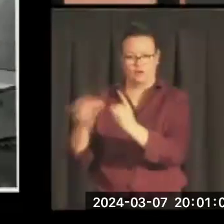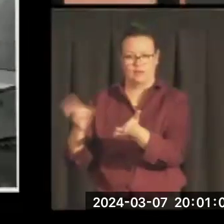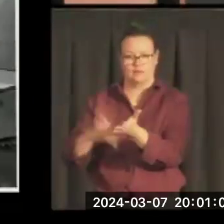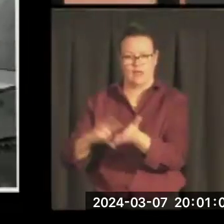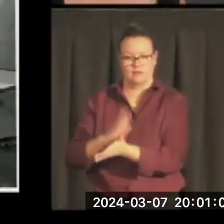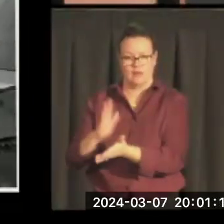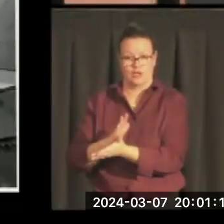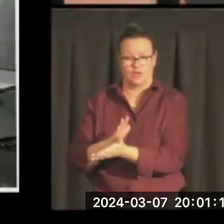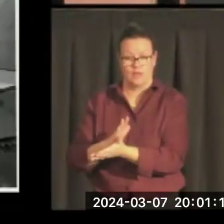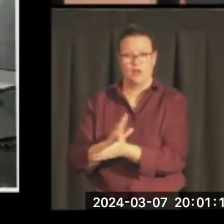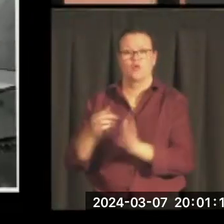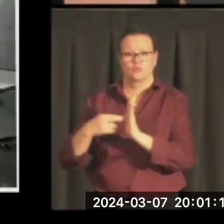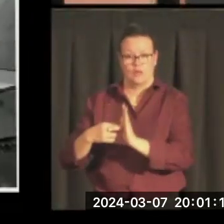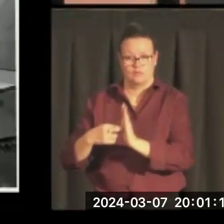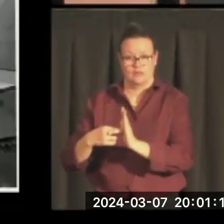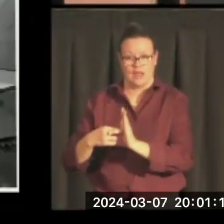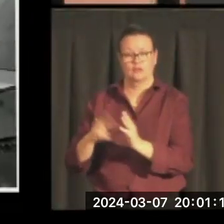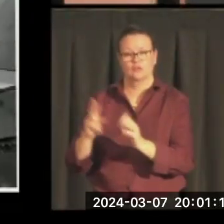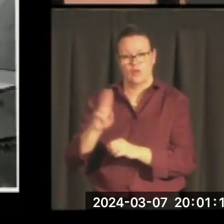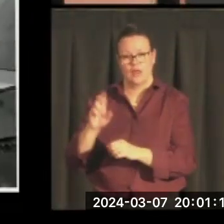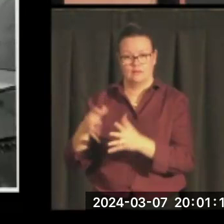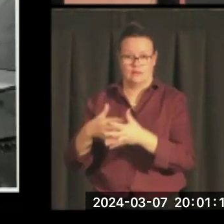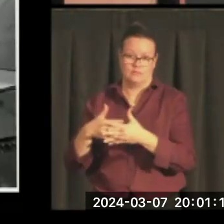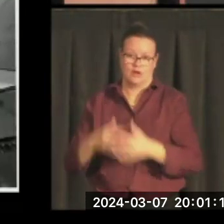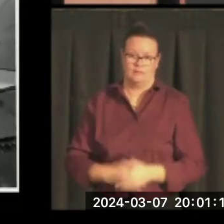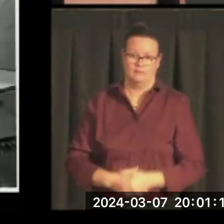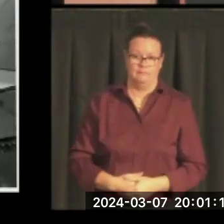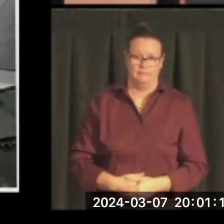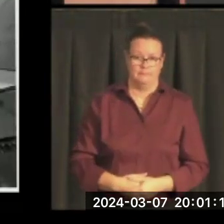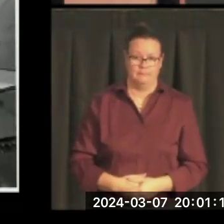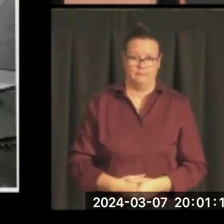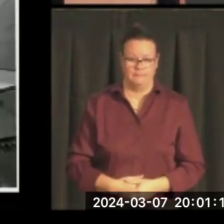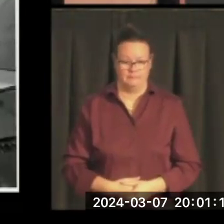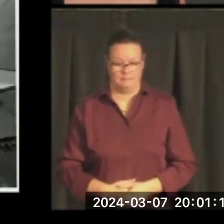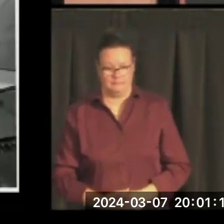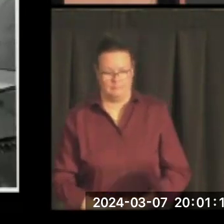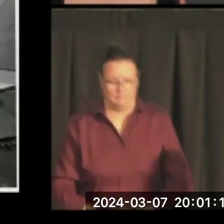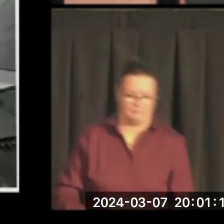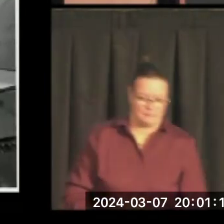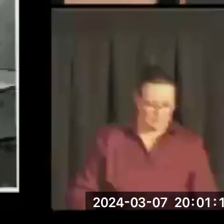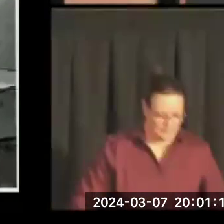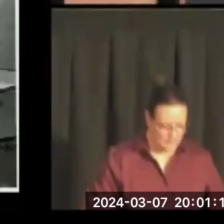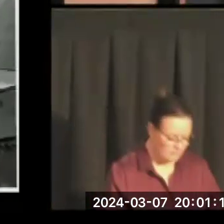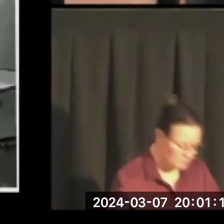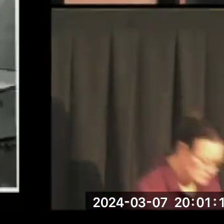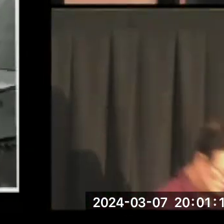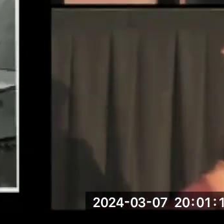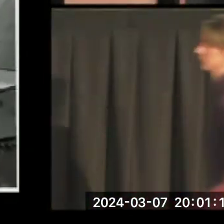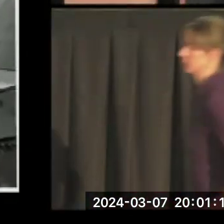document on behalf of the United States. And all of these years,